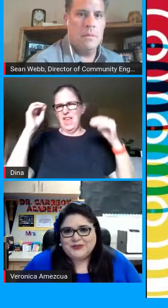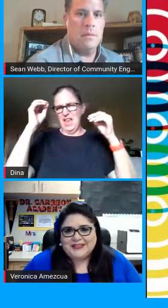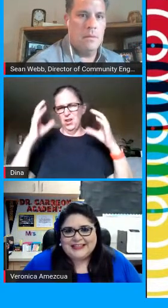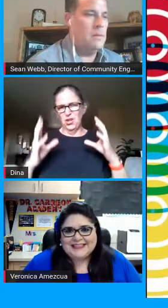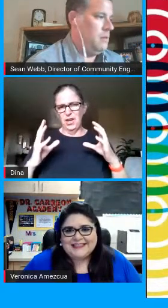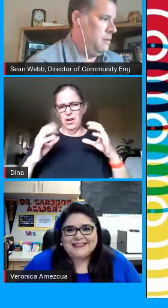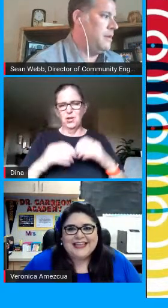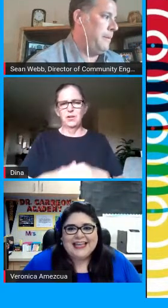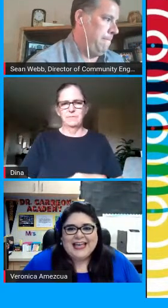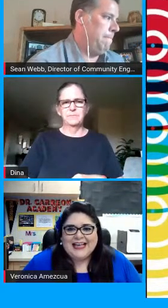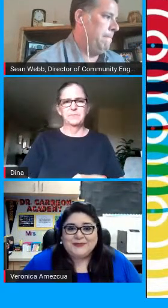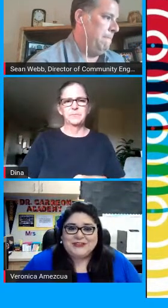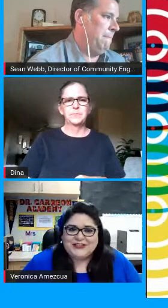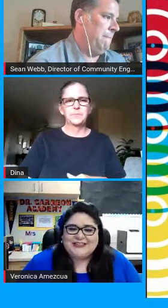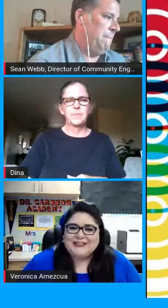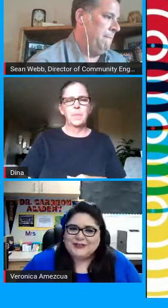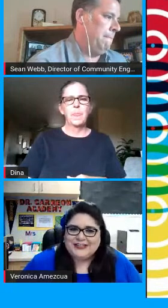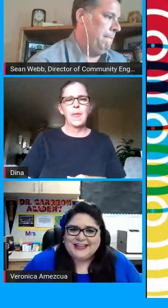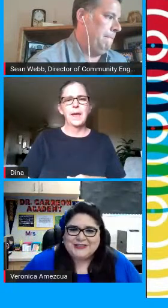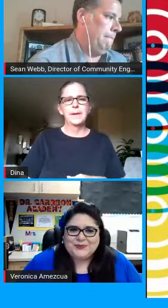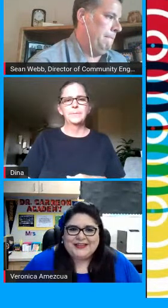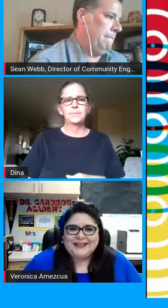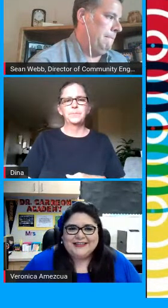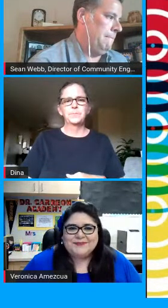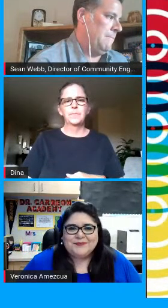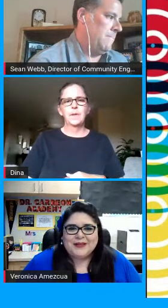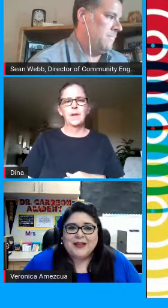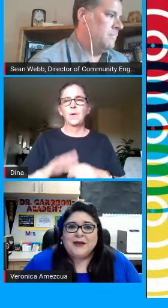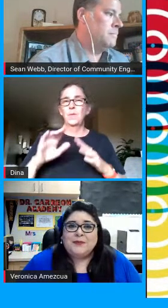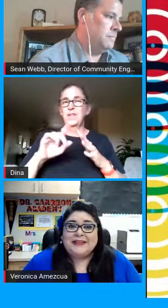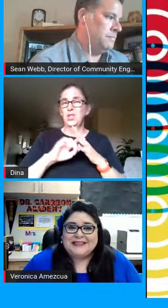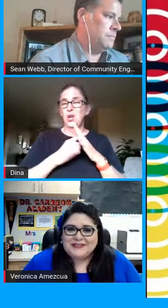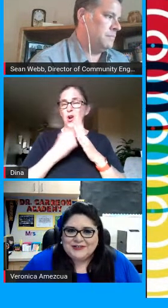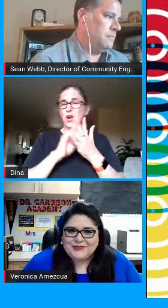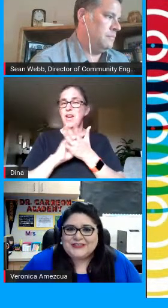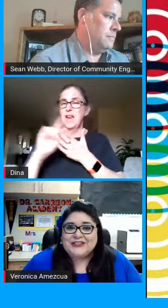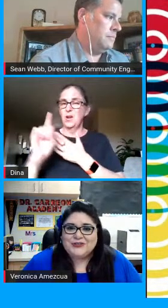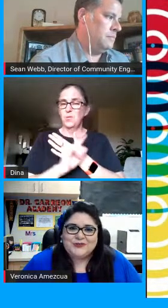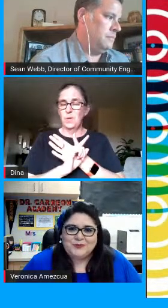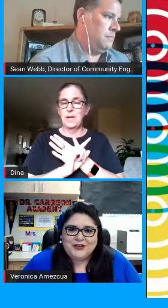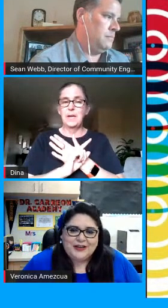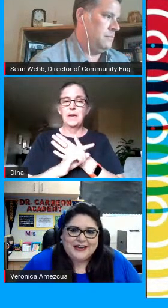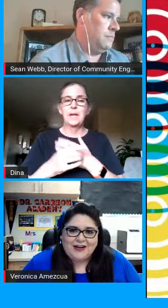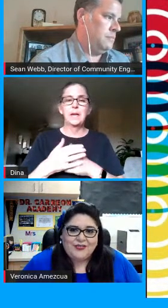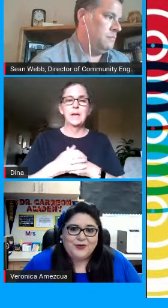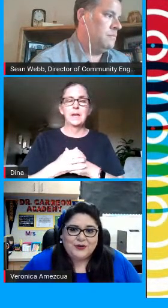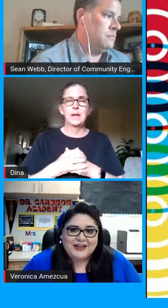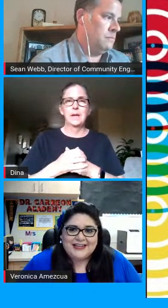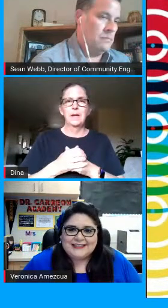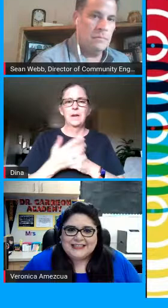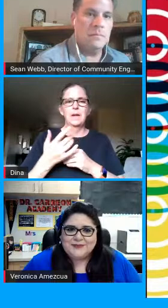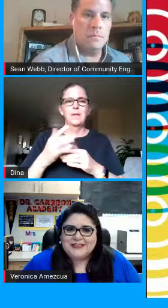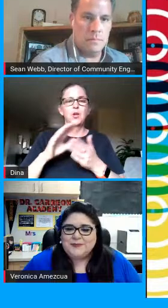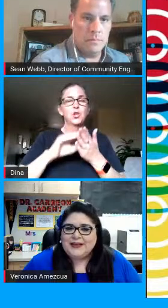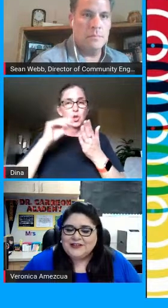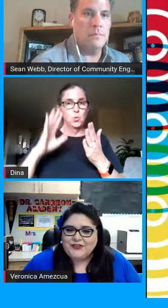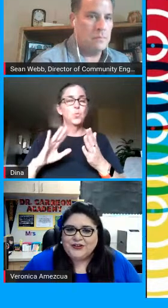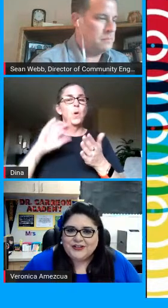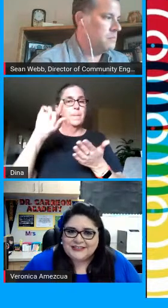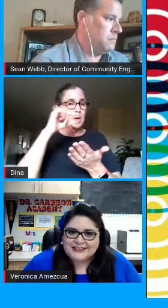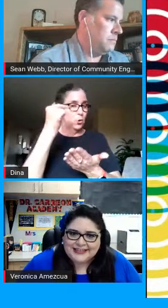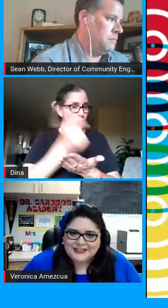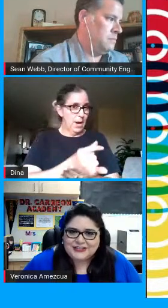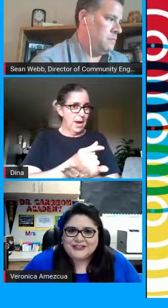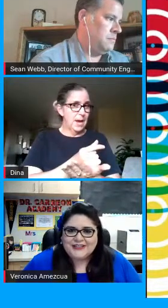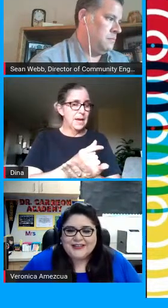child in virtual classes as we start distance learning next week please note students will be graded on their work and assessments based